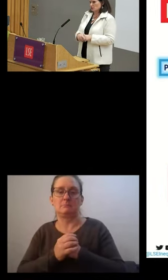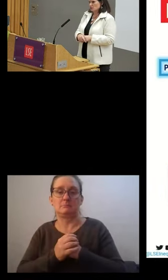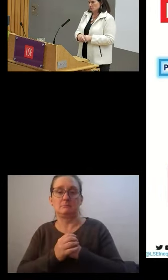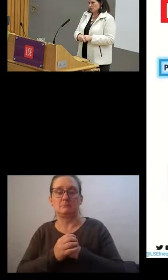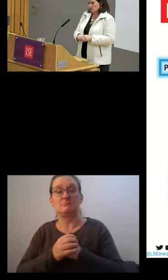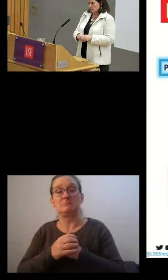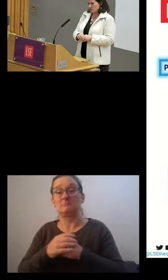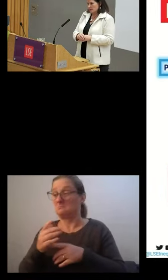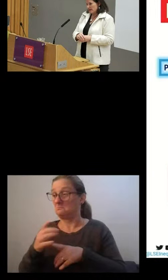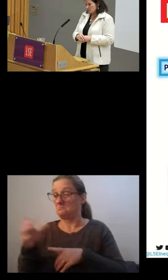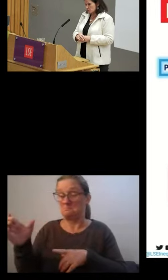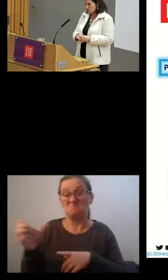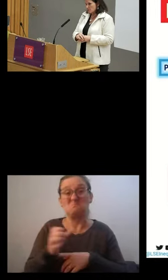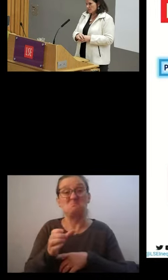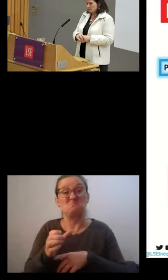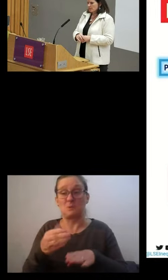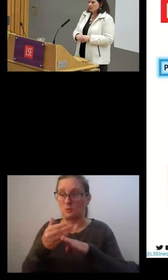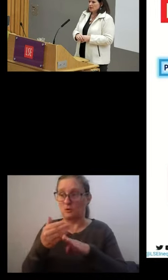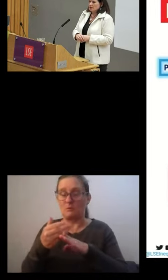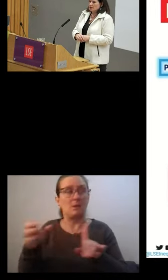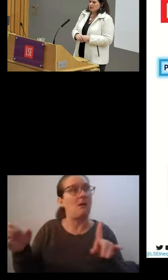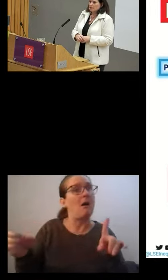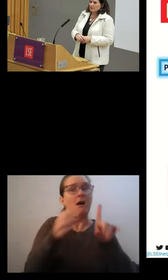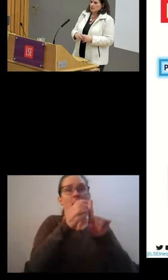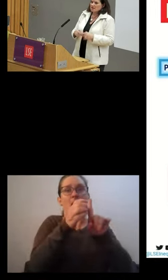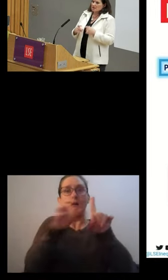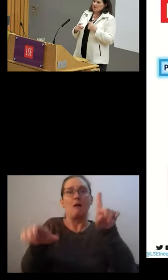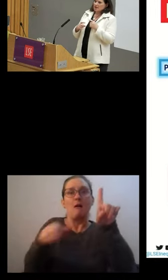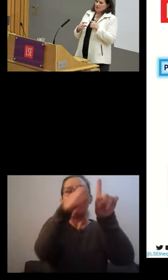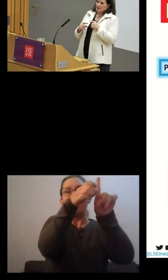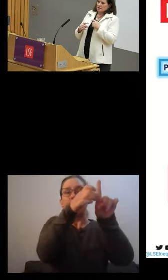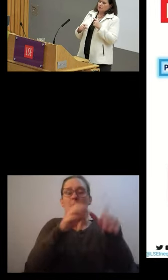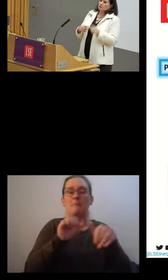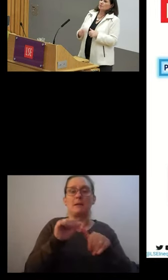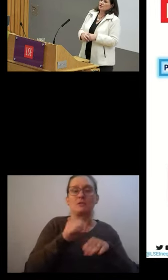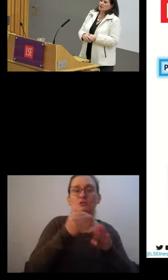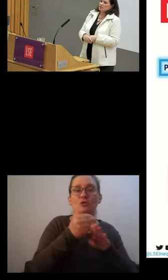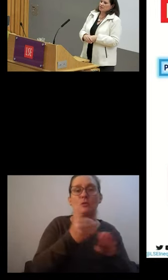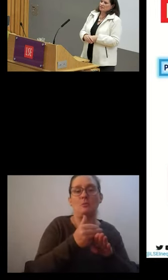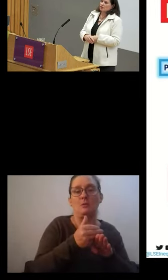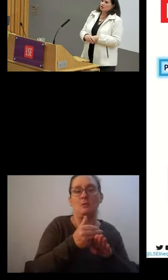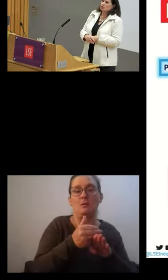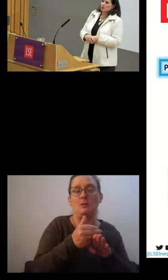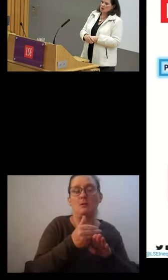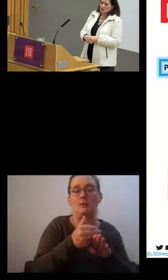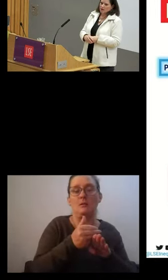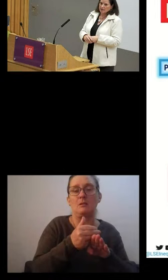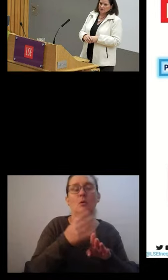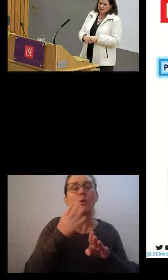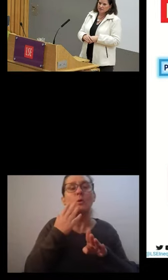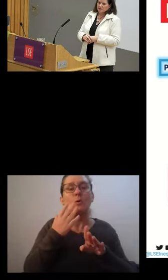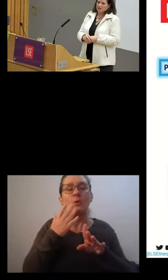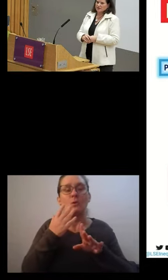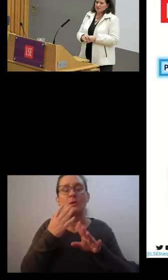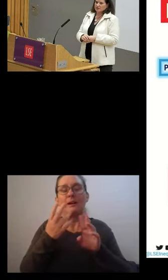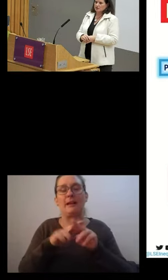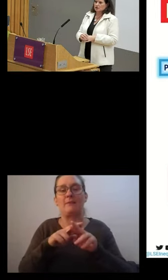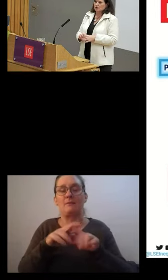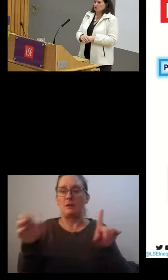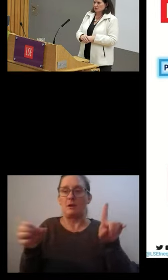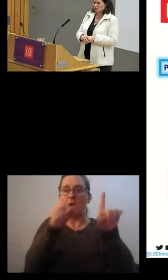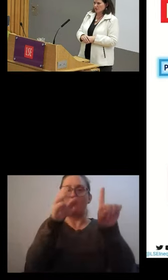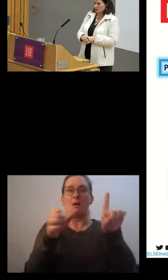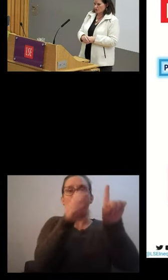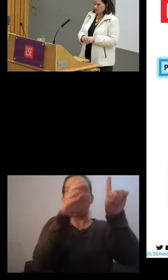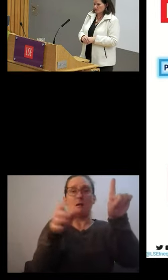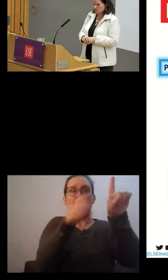in order to move to a better job, when the job rotation level is too high, this has very serious